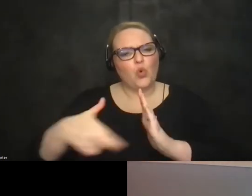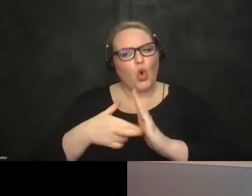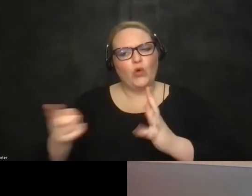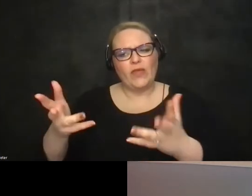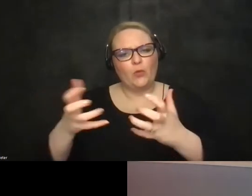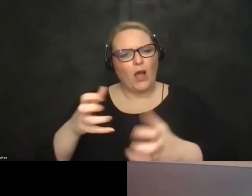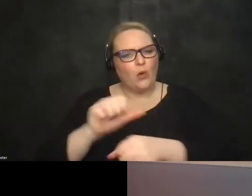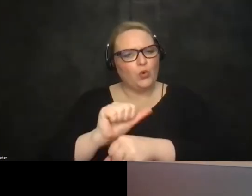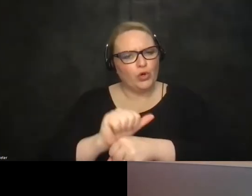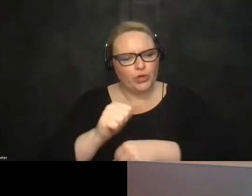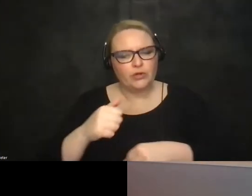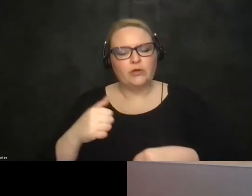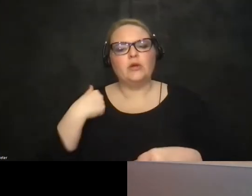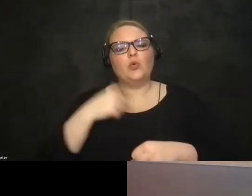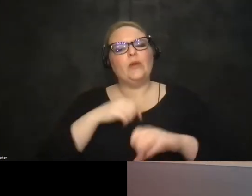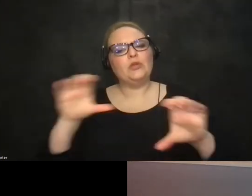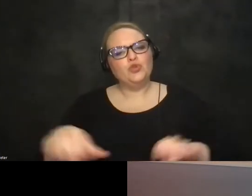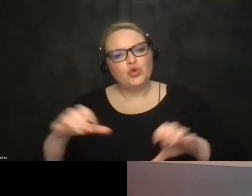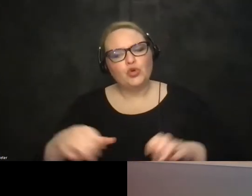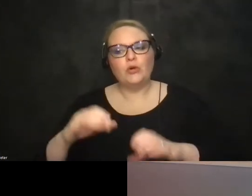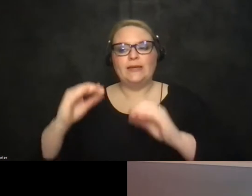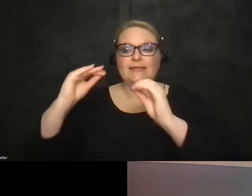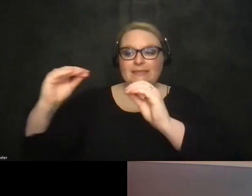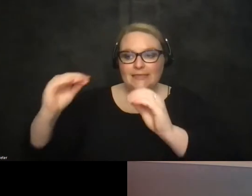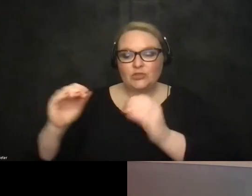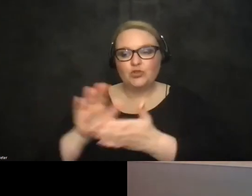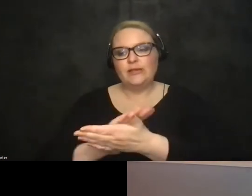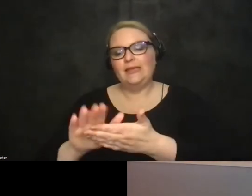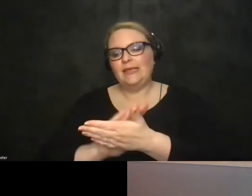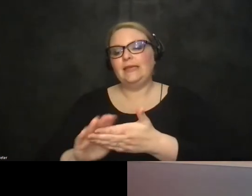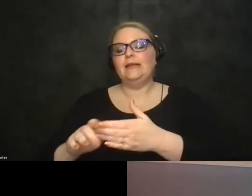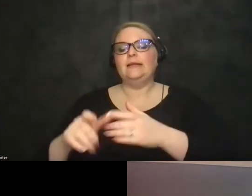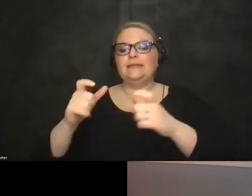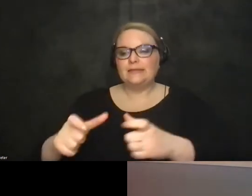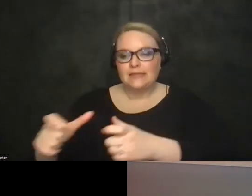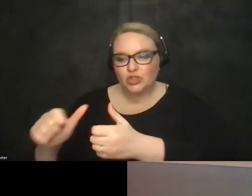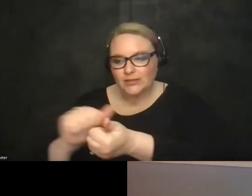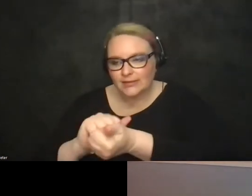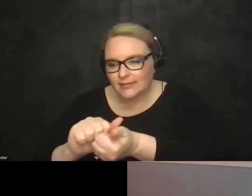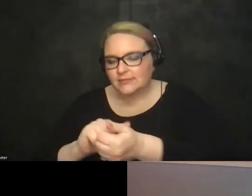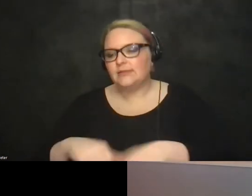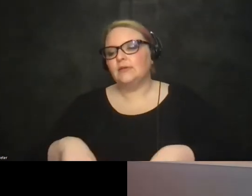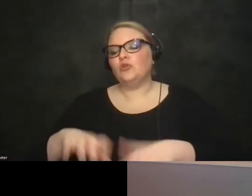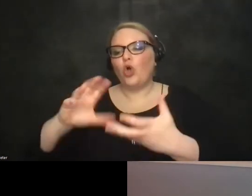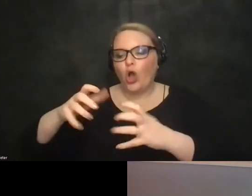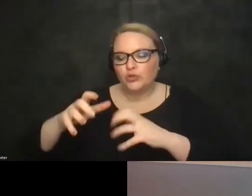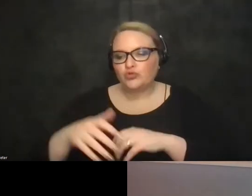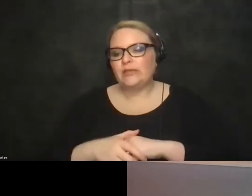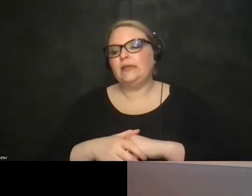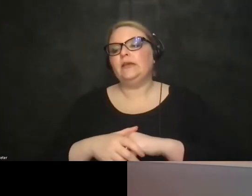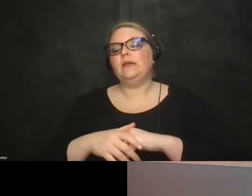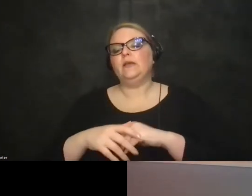the workforce we do everything from teaching them how to clean how to do dishes properly how to do laundry and we